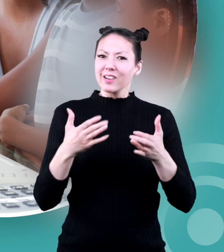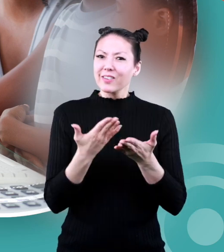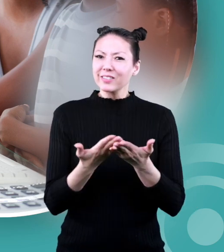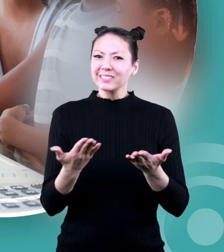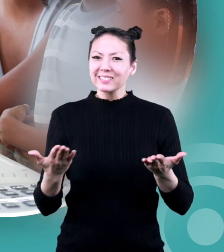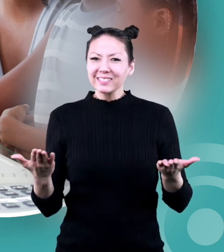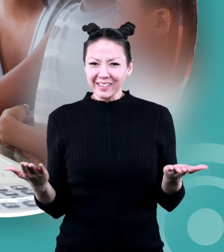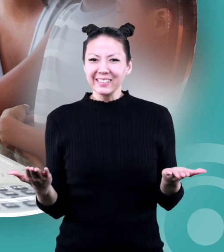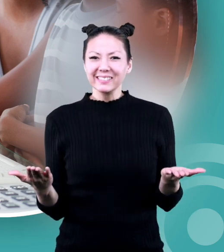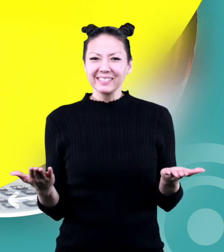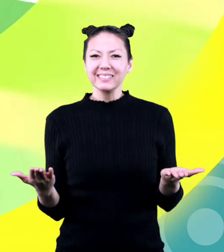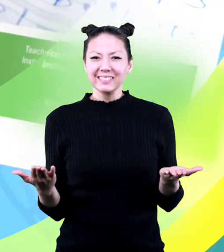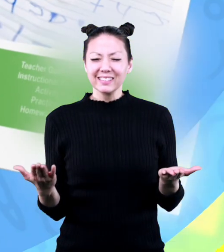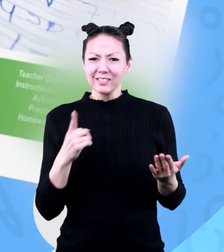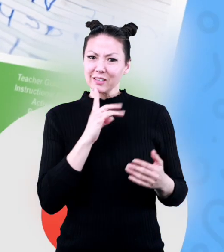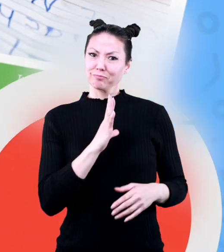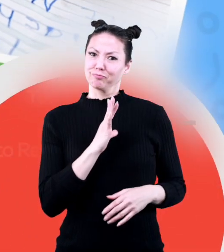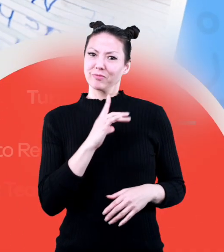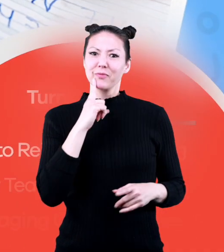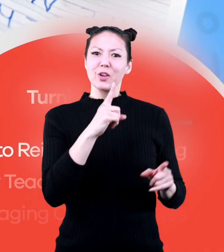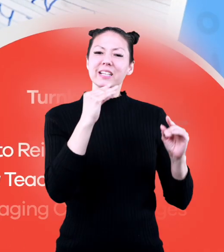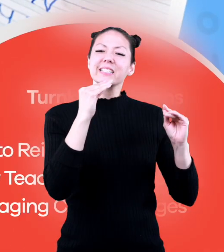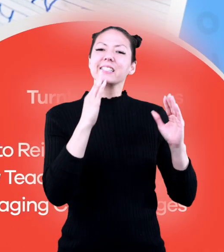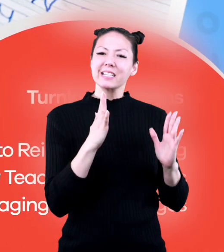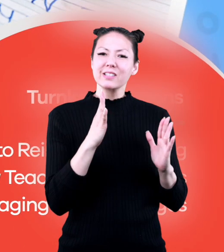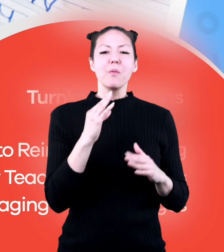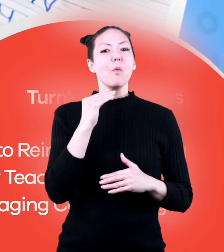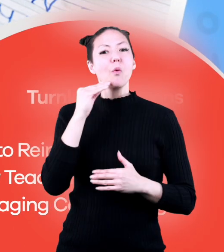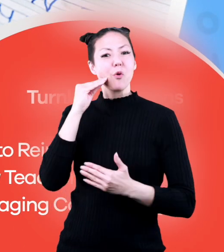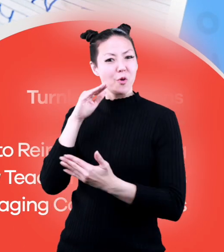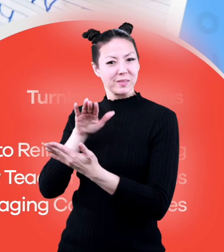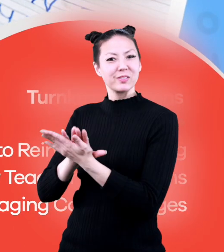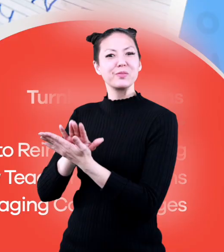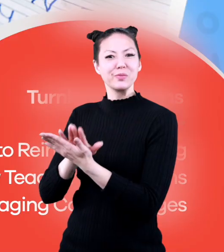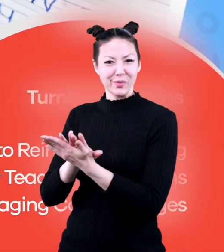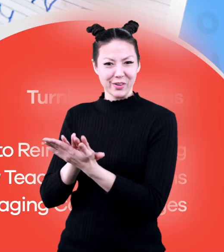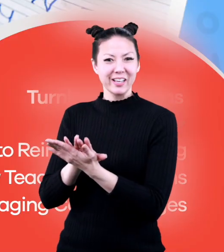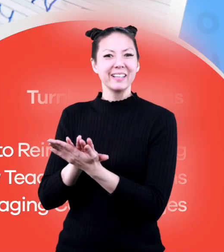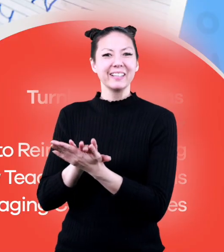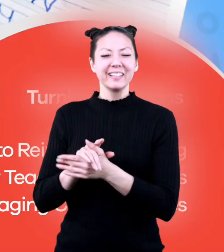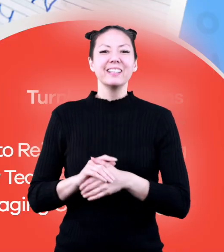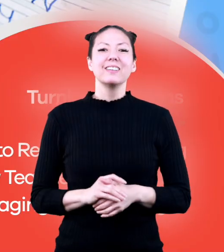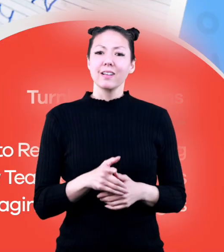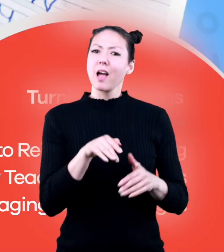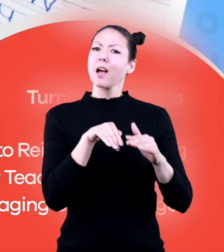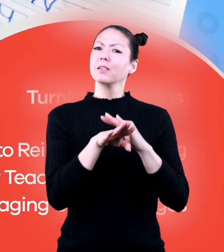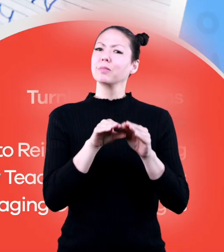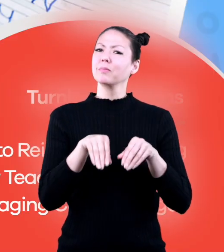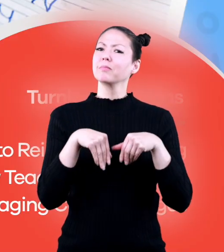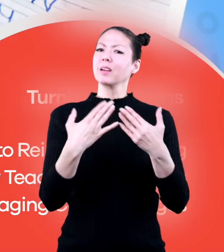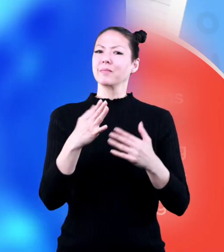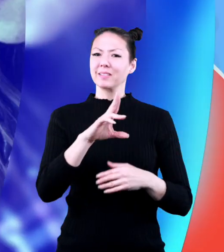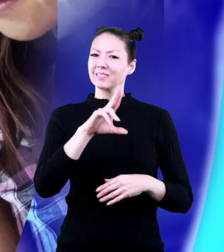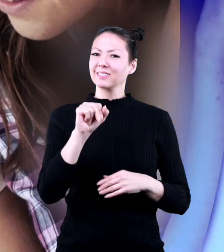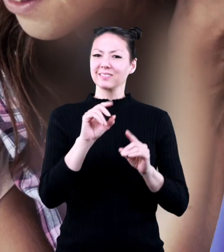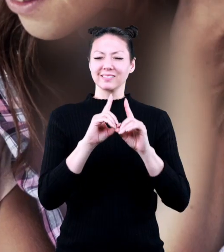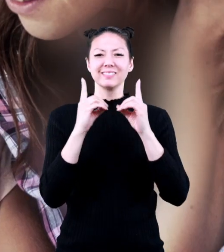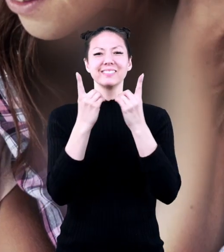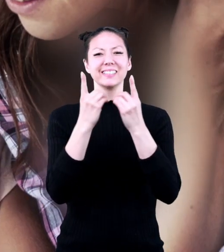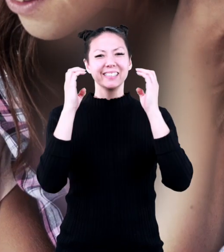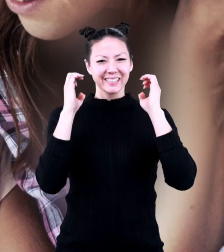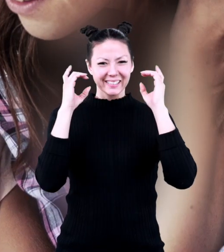thousands of free resources and turnkey solutions for teachers and homeschoolers. Pre